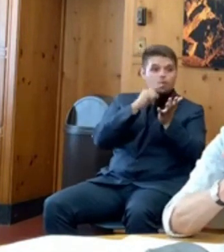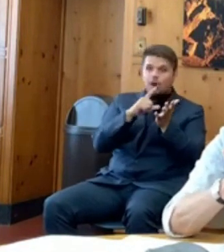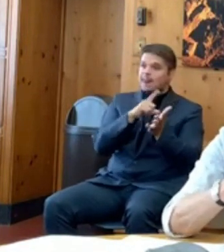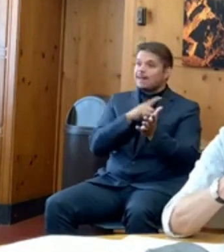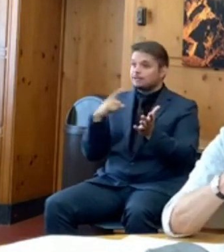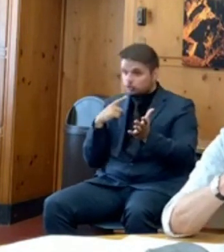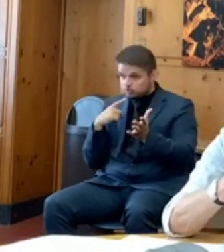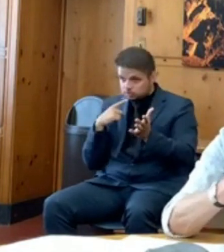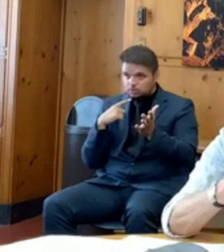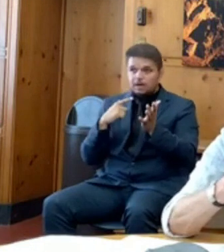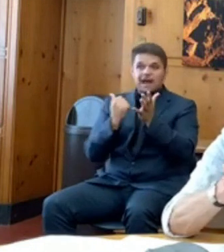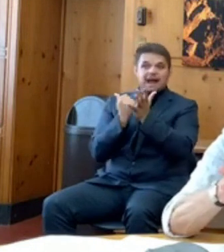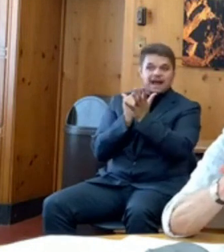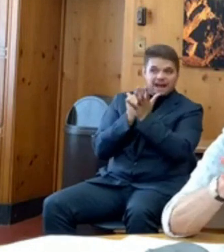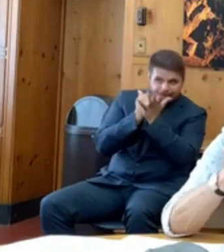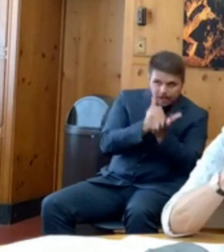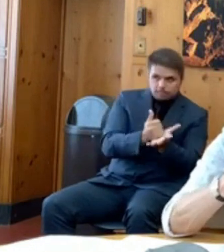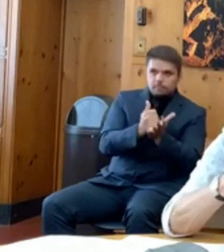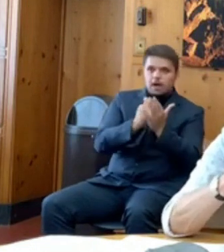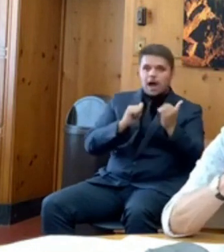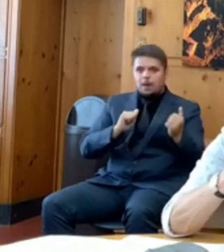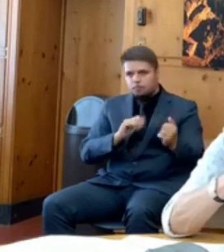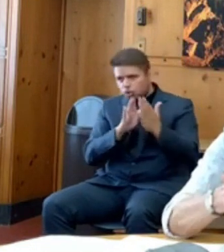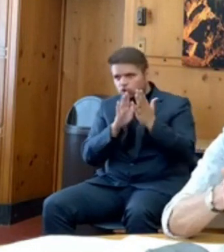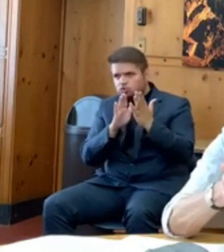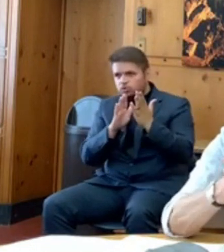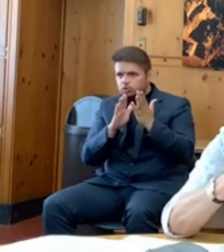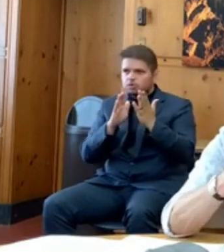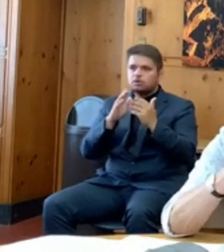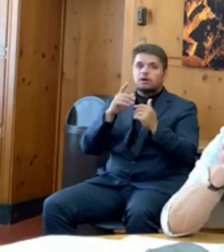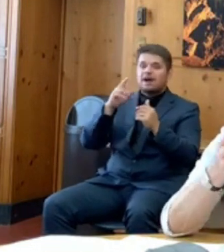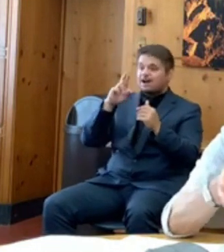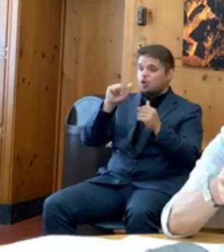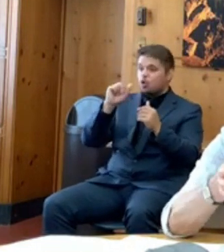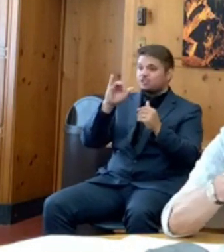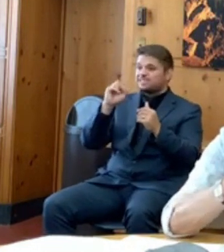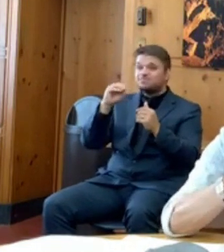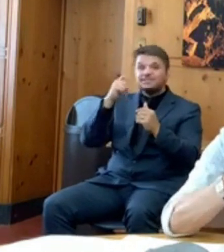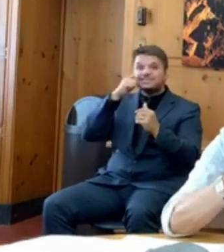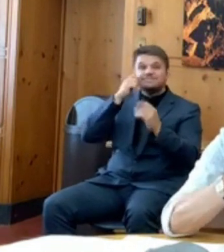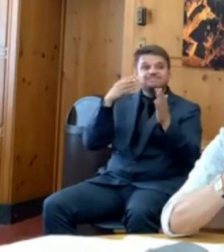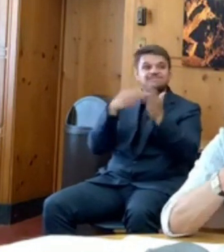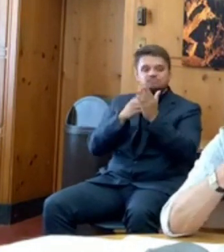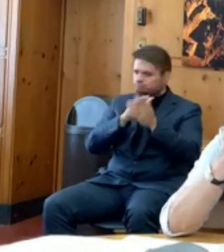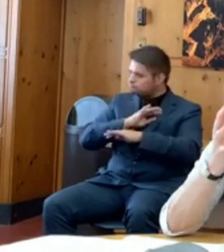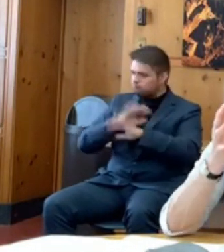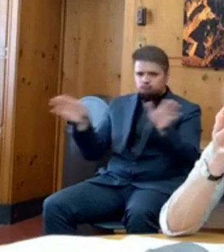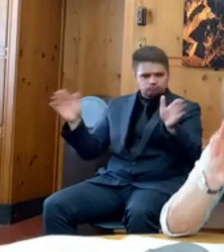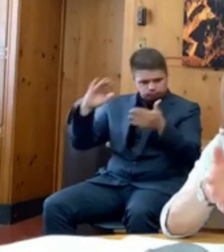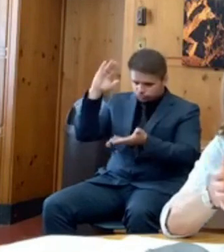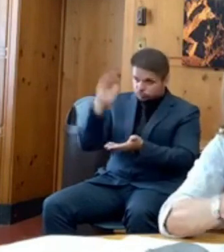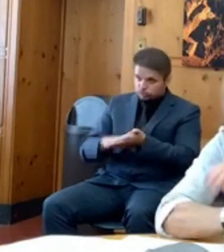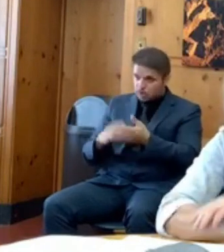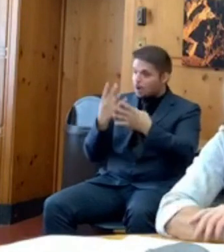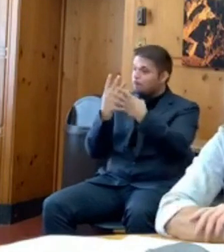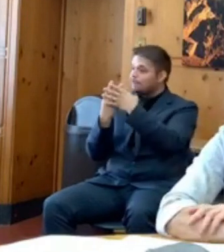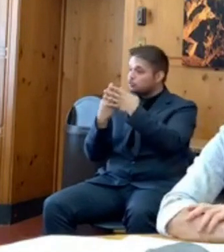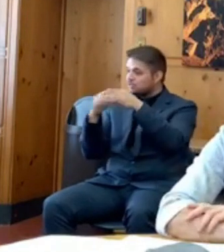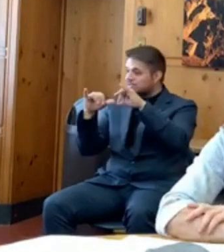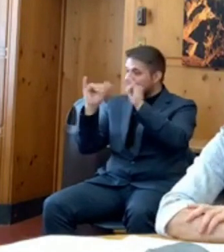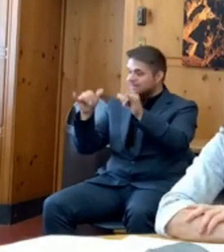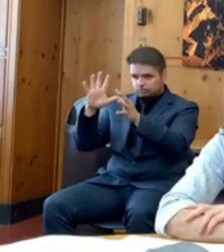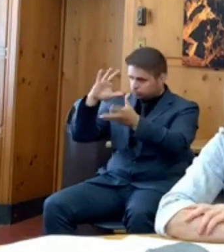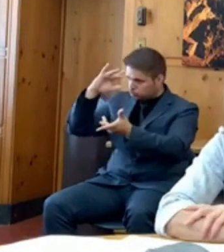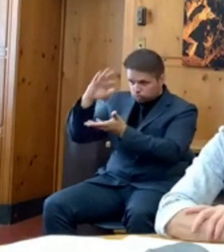tackle racism in this state in our criminal justice system, in our healthcare system, and in our education